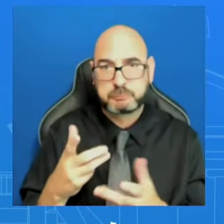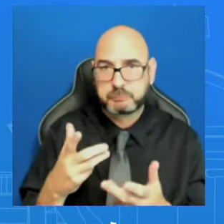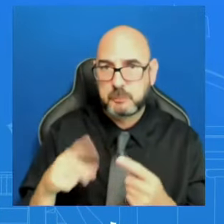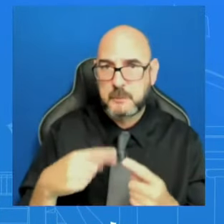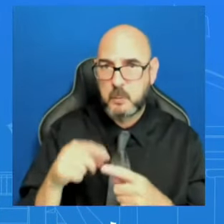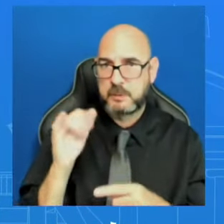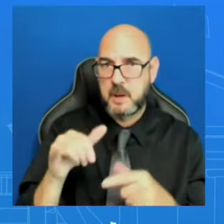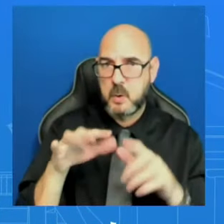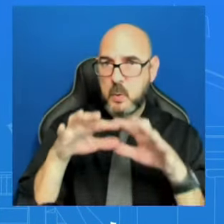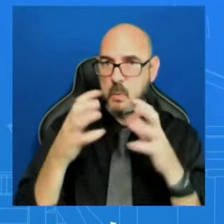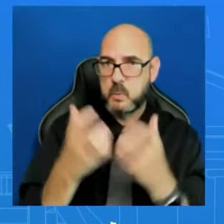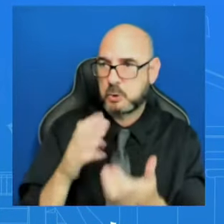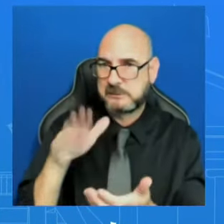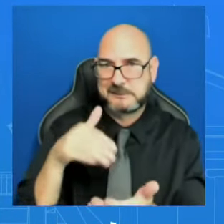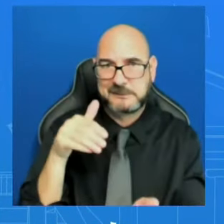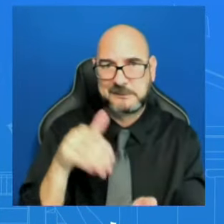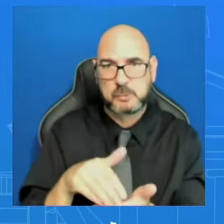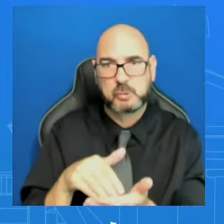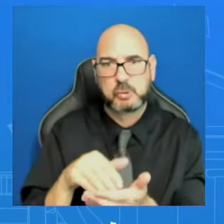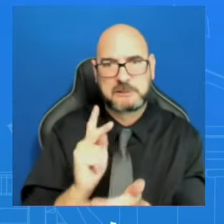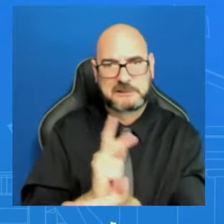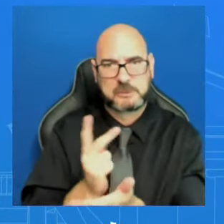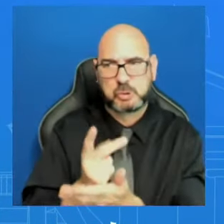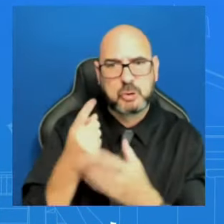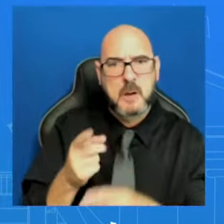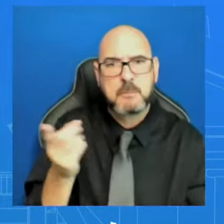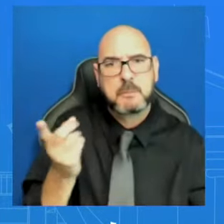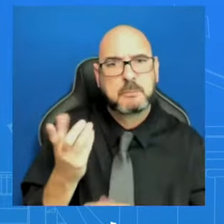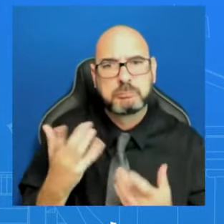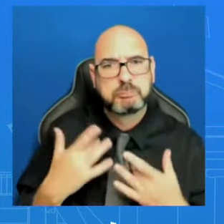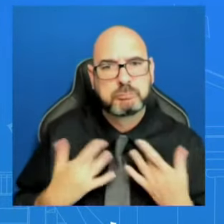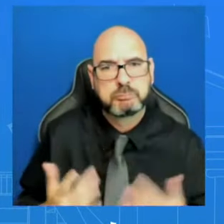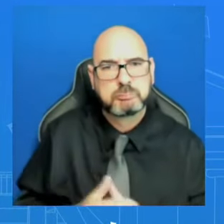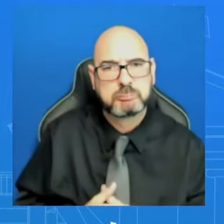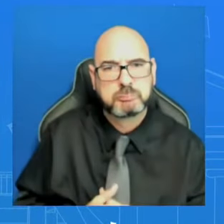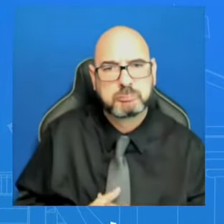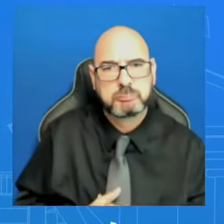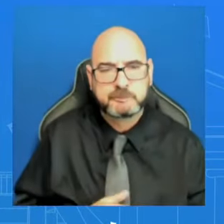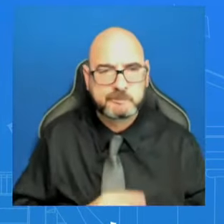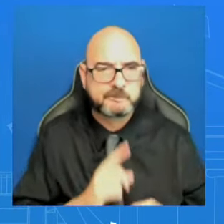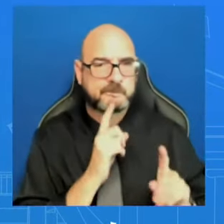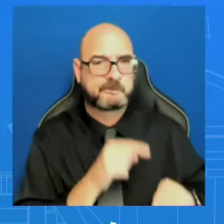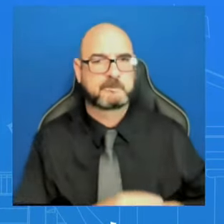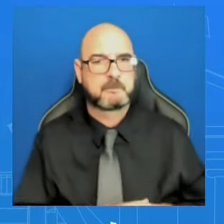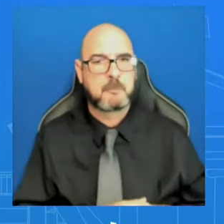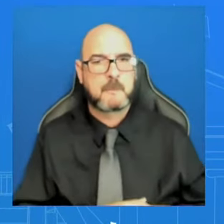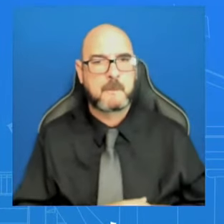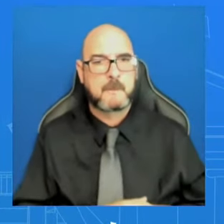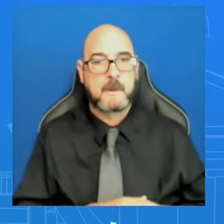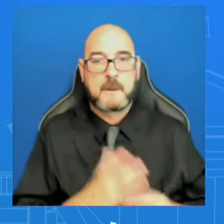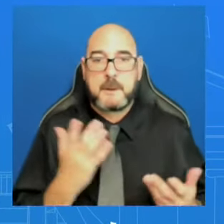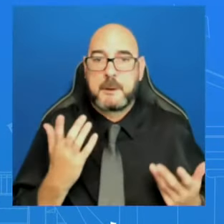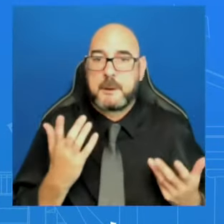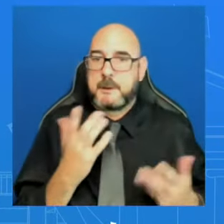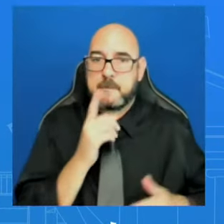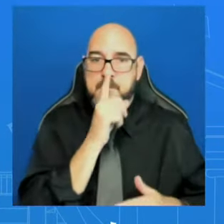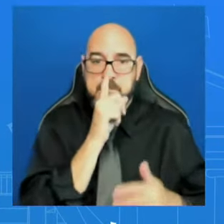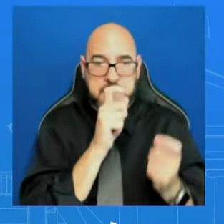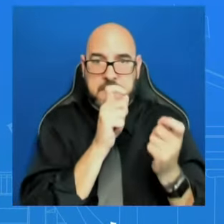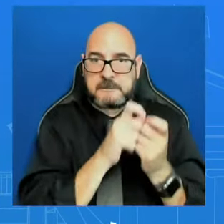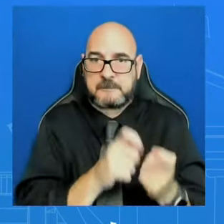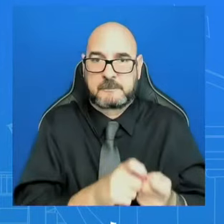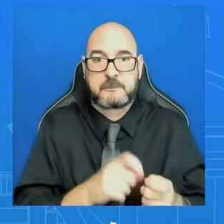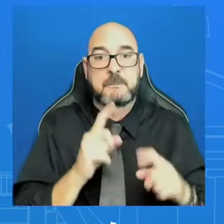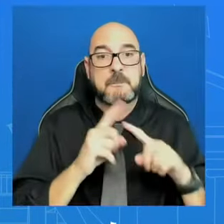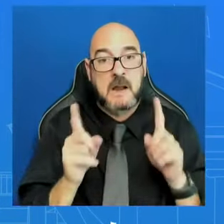strike in great detail. The Prime Minister did reiterate, as his military has reiterated, that this